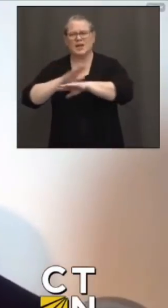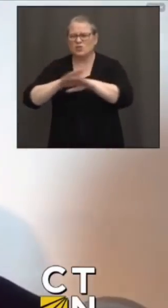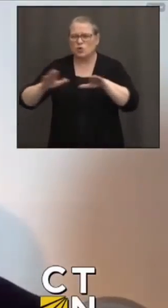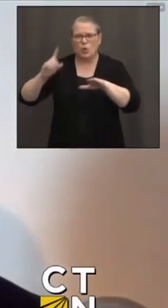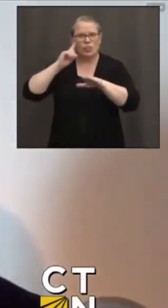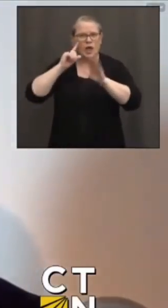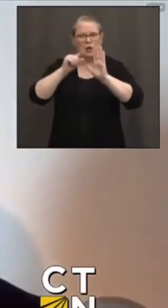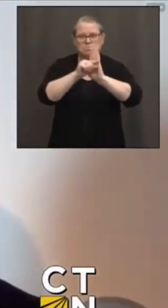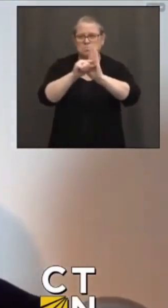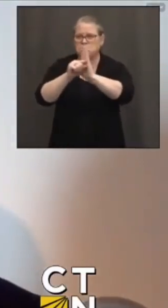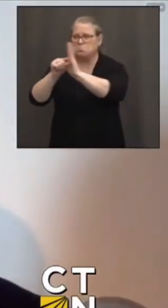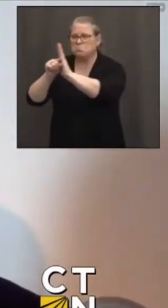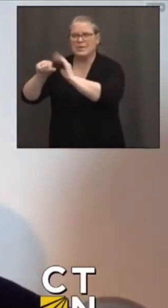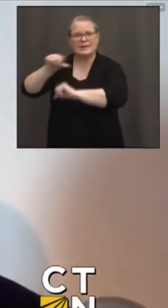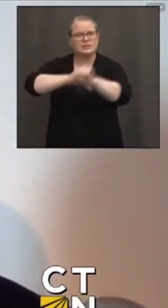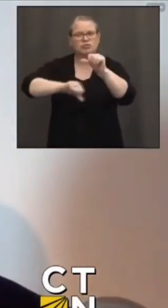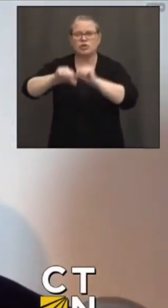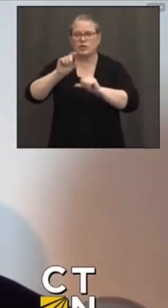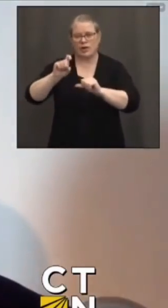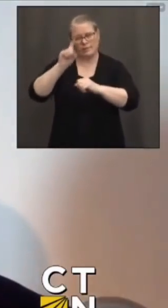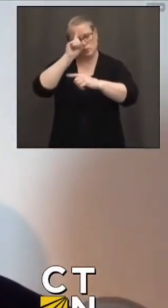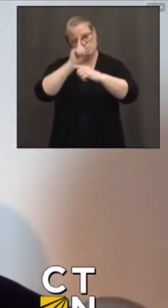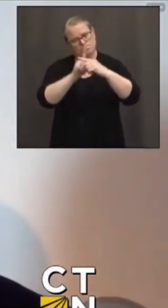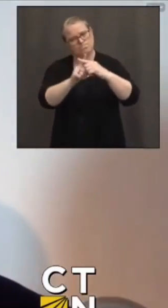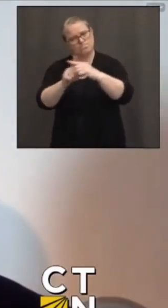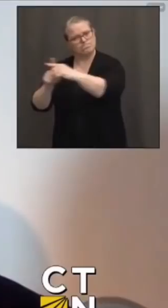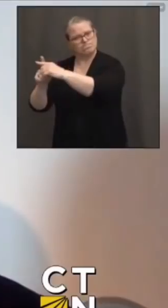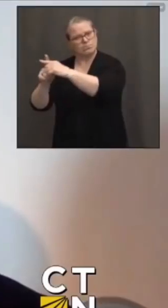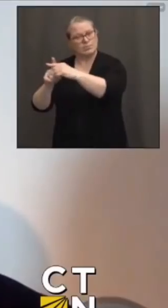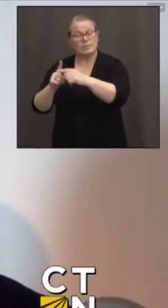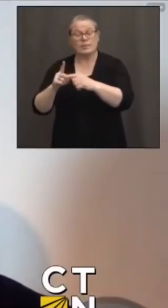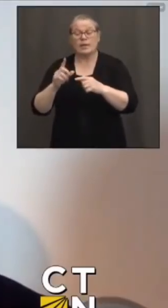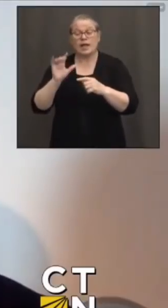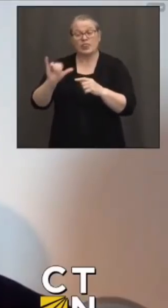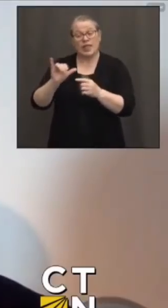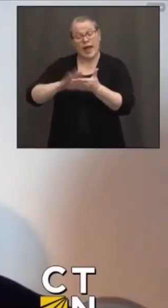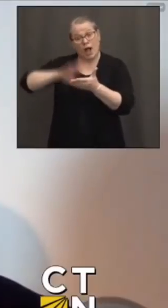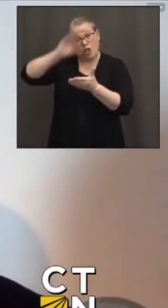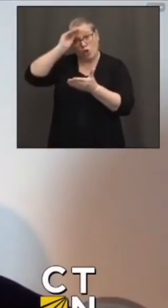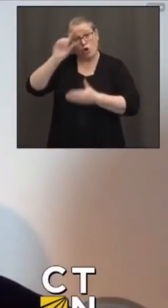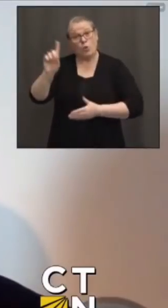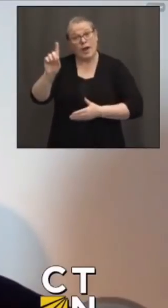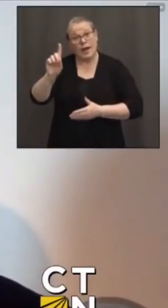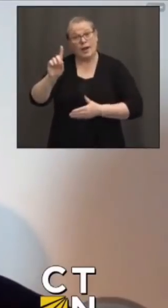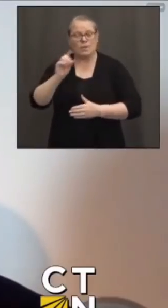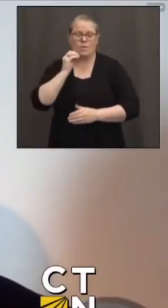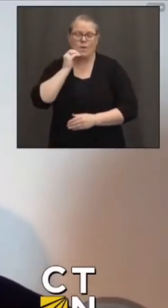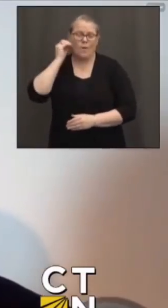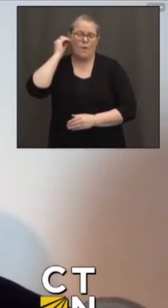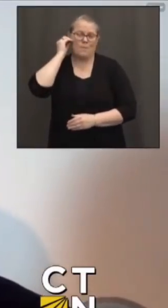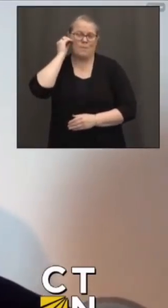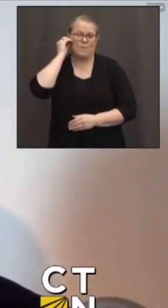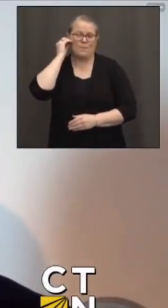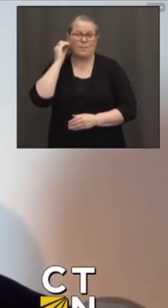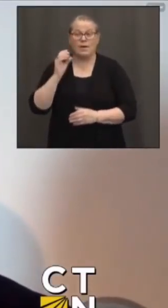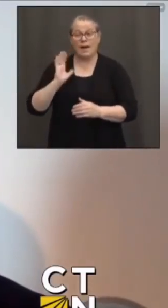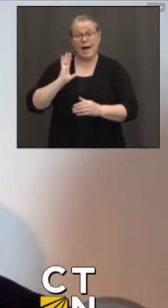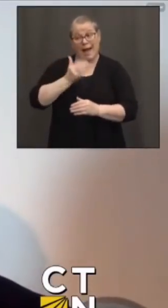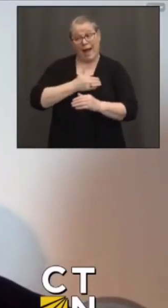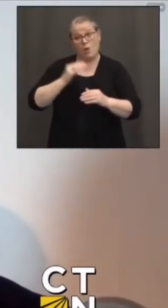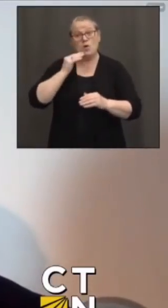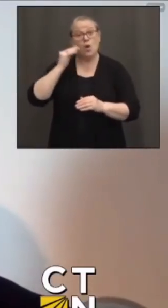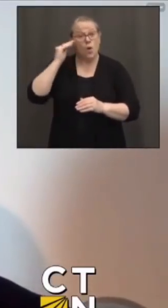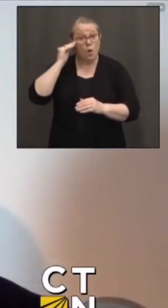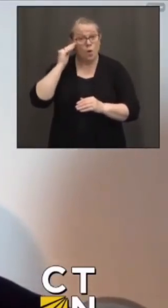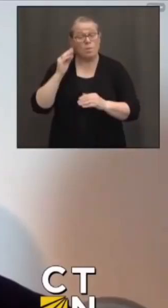starts, I feel, however, in the home. And when we can start to get our homes with more love and